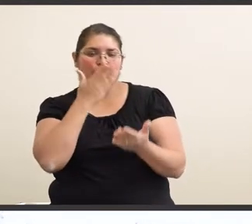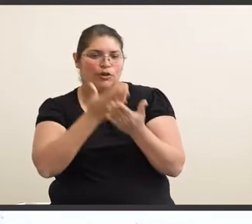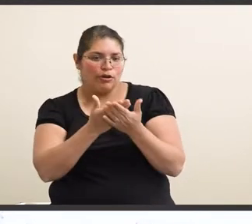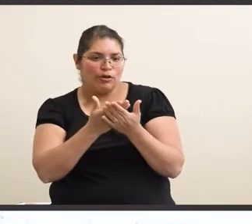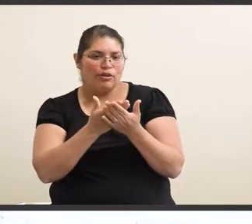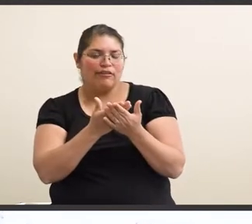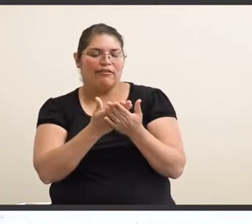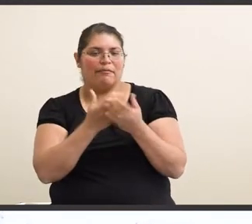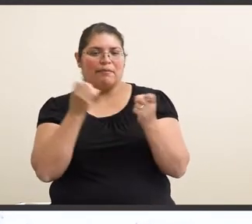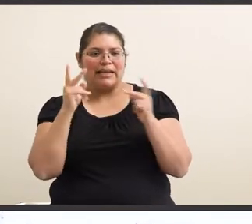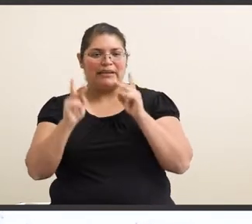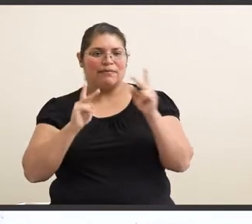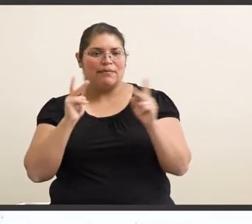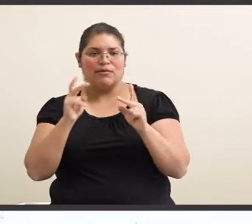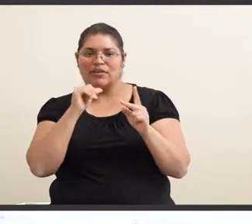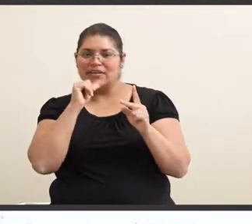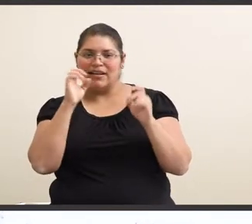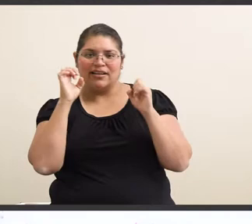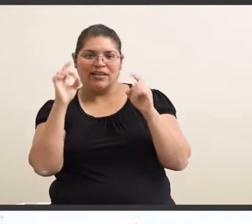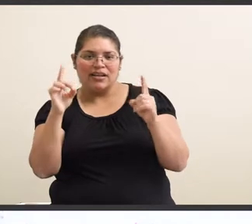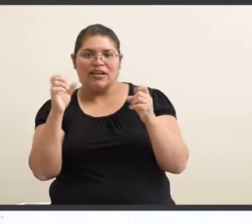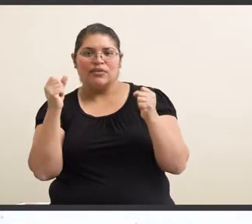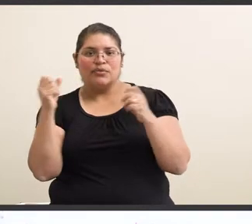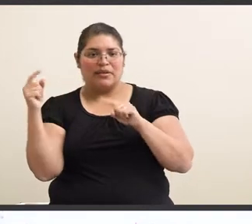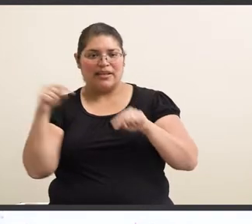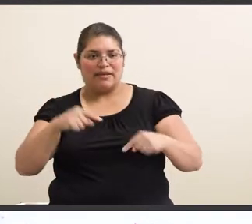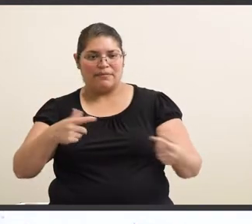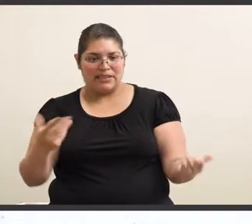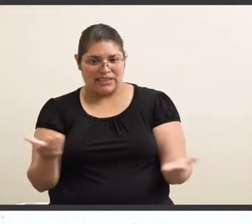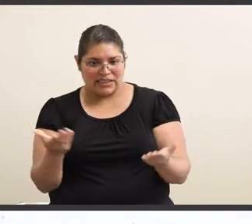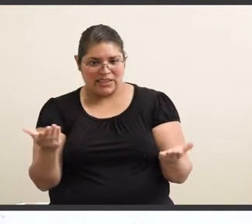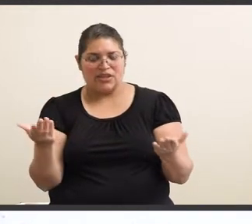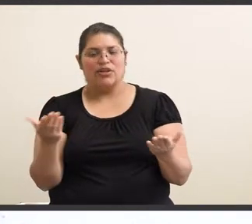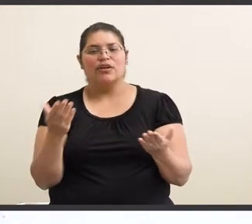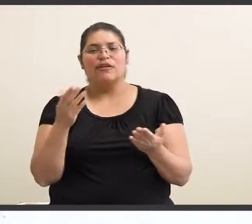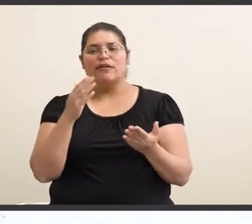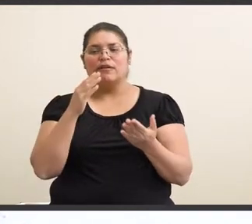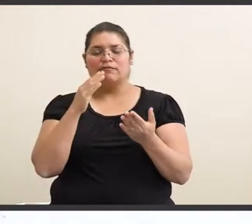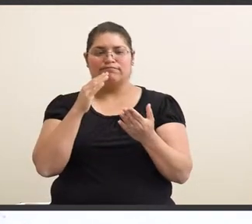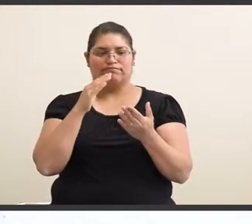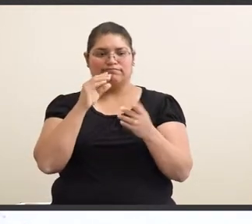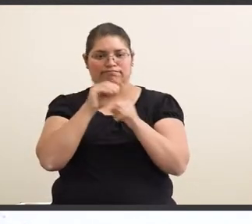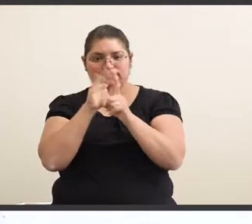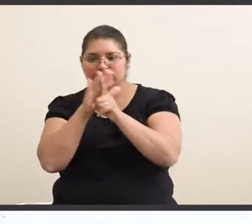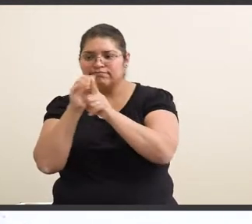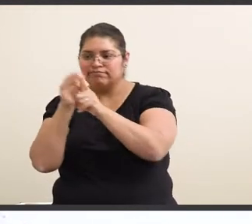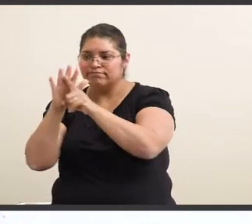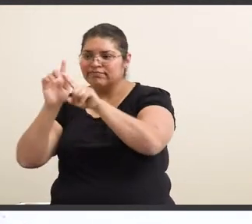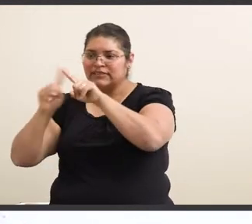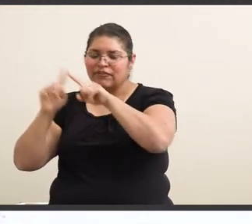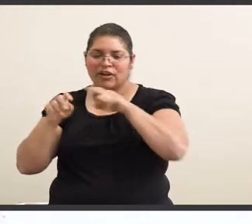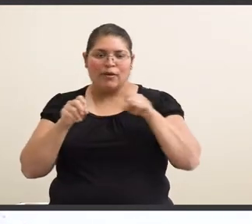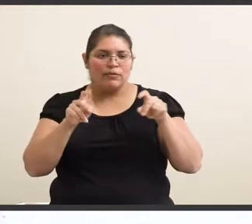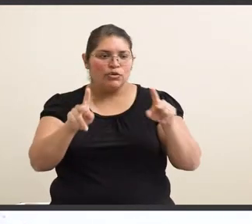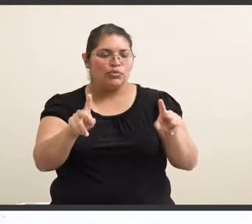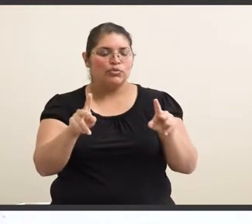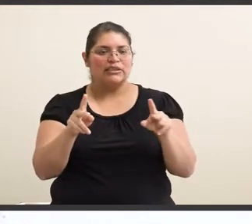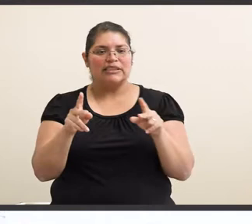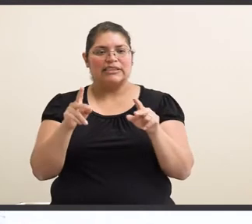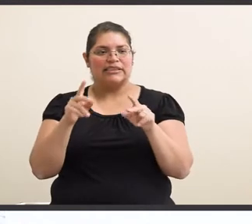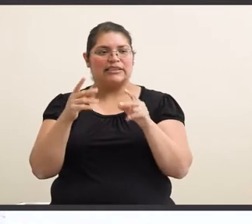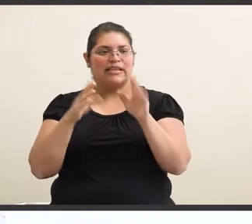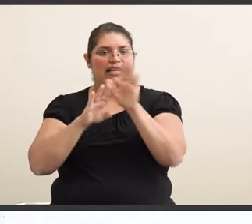A lot of people are not educated. So, uh, coming here and getting, being exposed to different opportunities and even, uh,